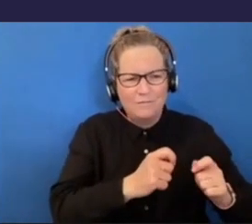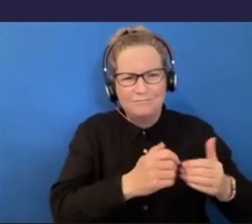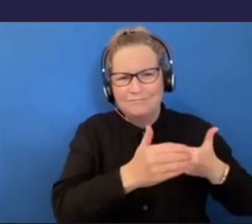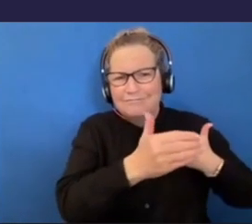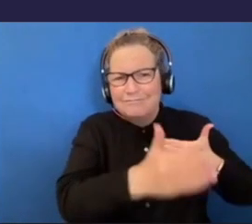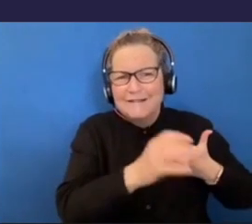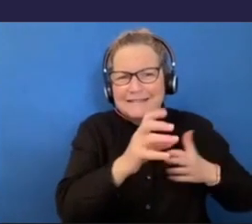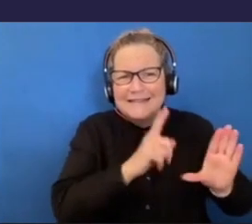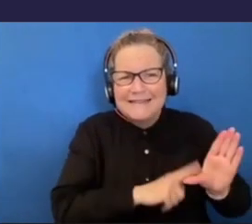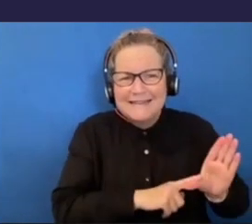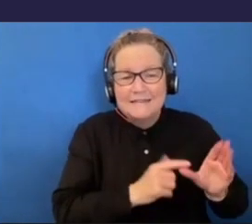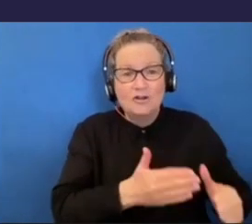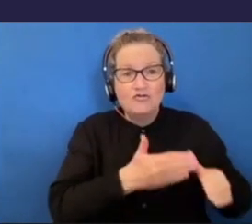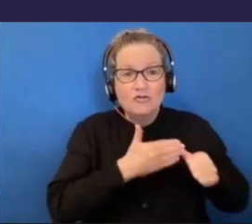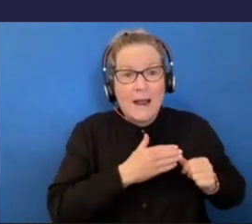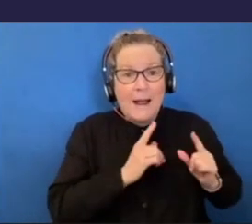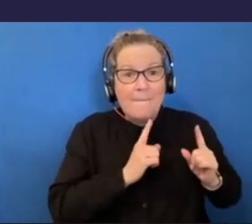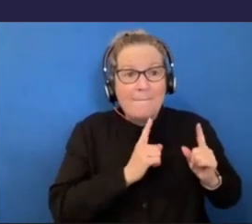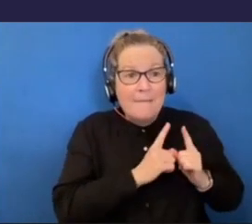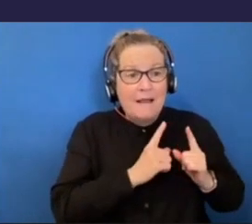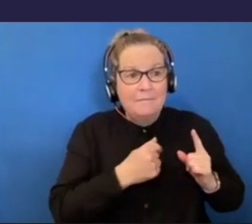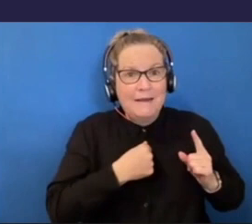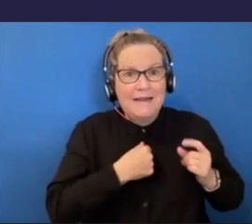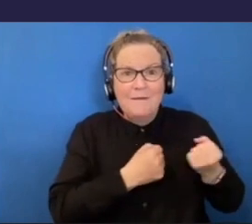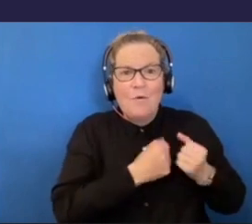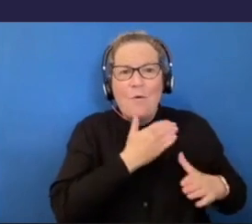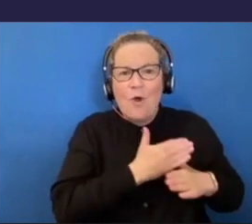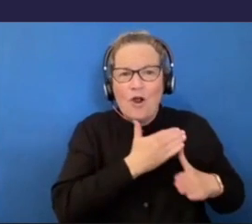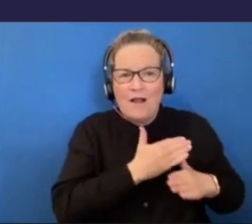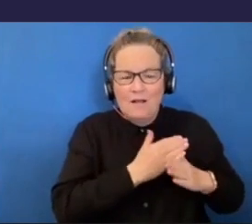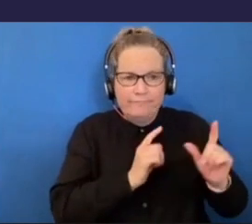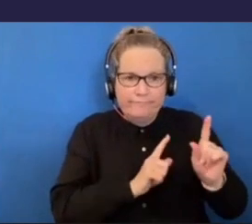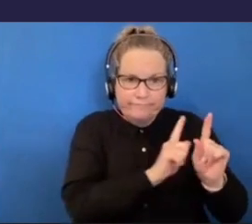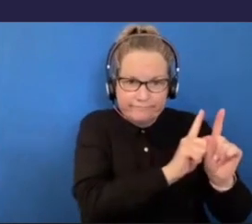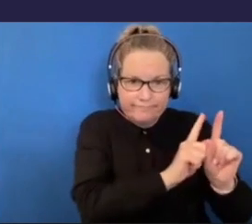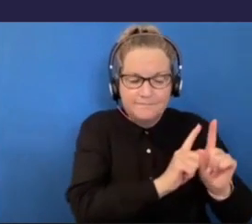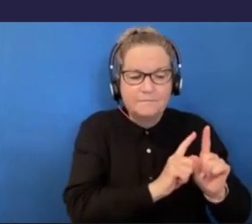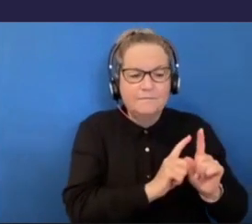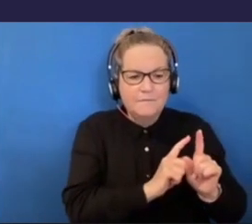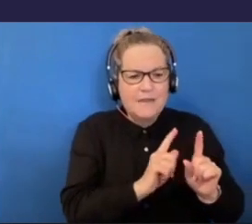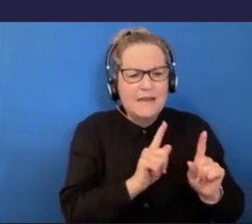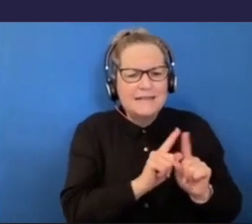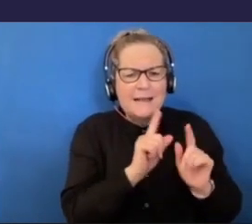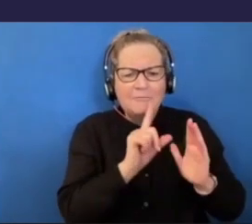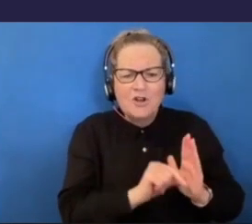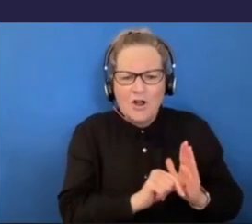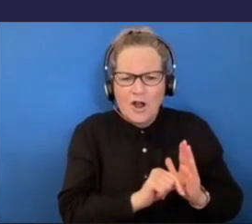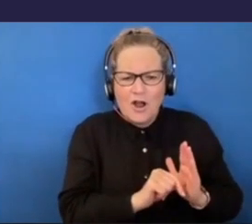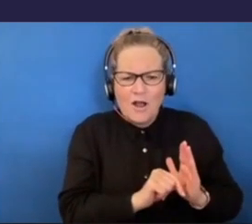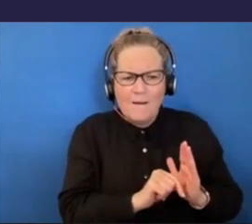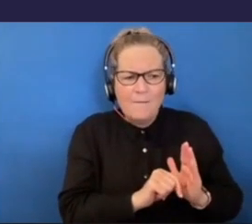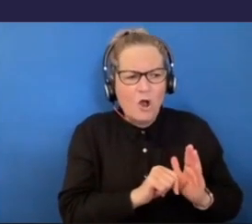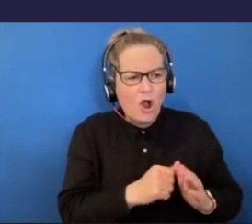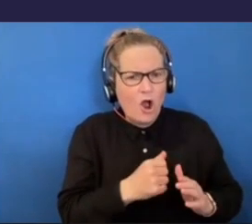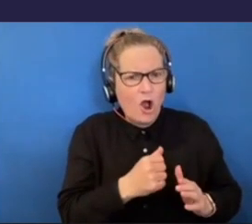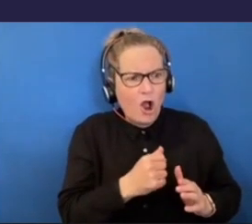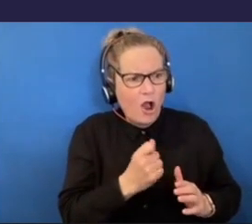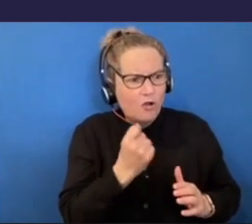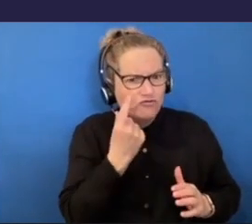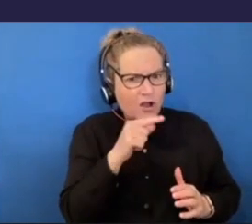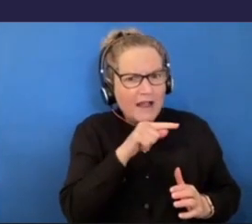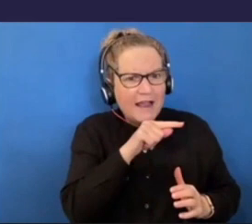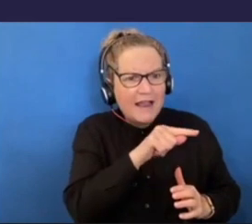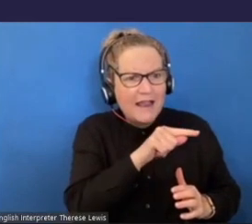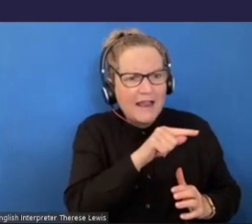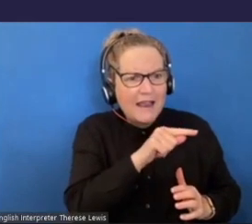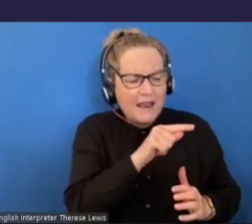I'd met Jacob Hughes as his support worker. And while I was working as his support worker, I found that Jacob really gelled